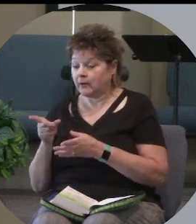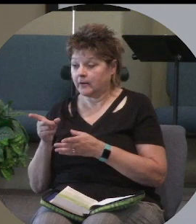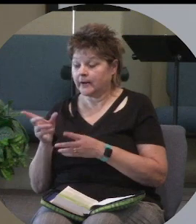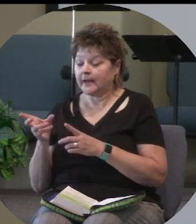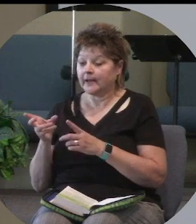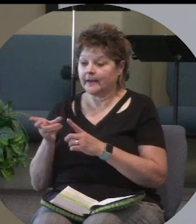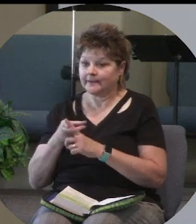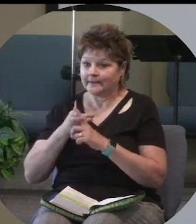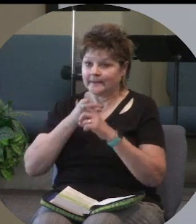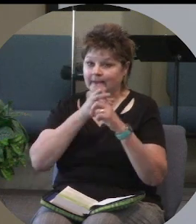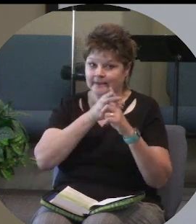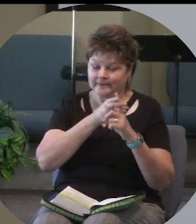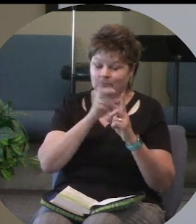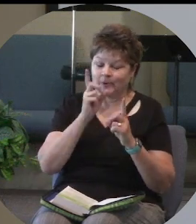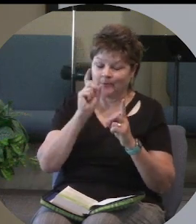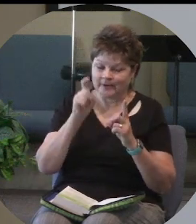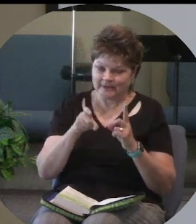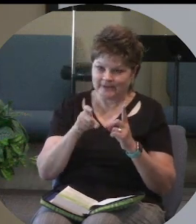to where we need to be